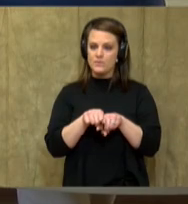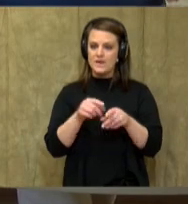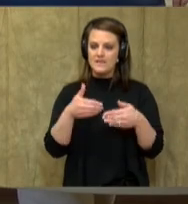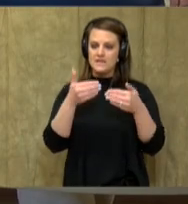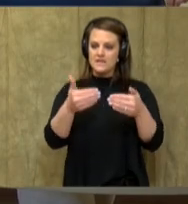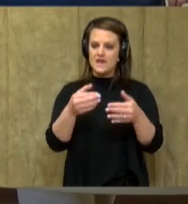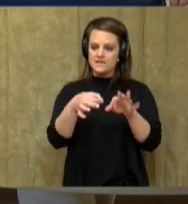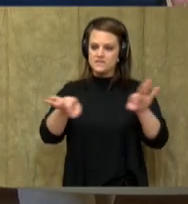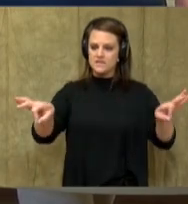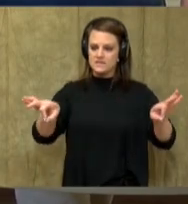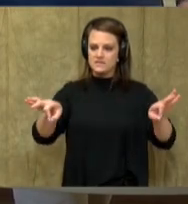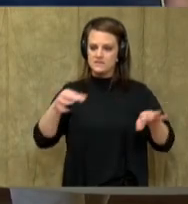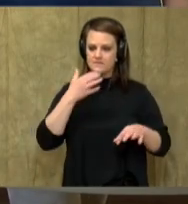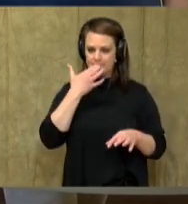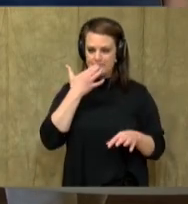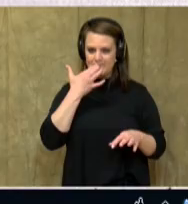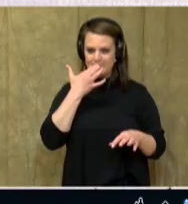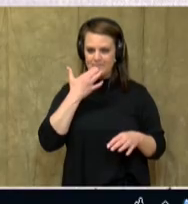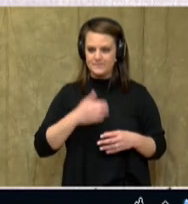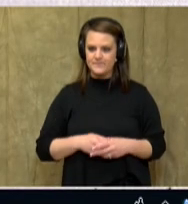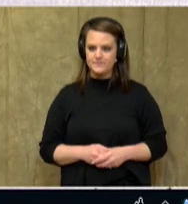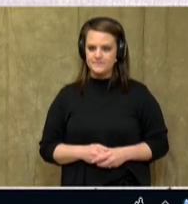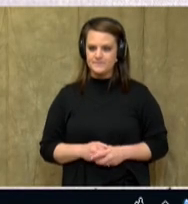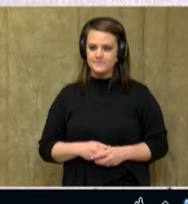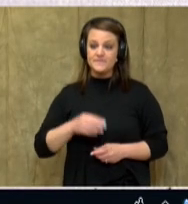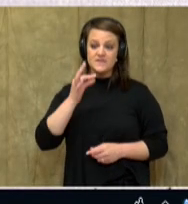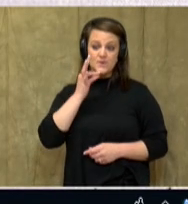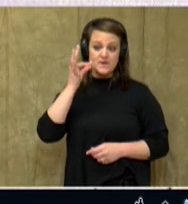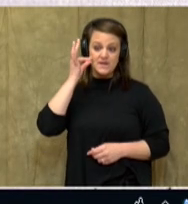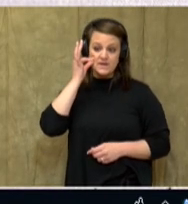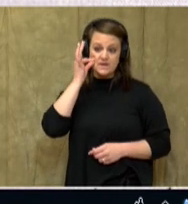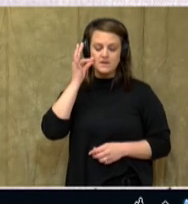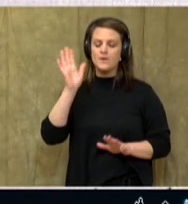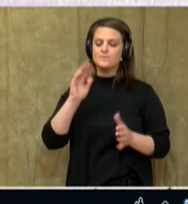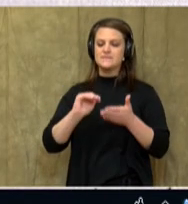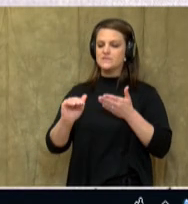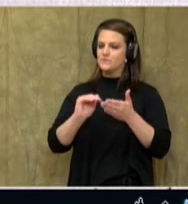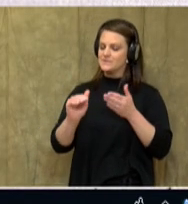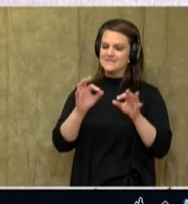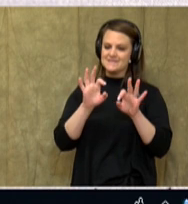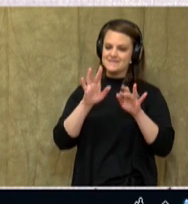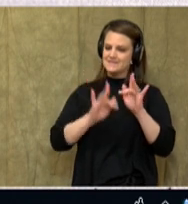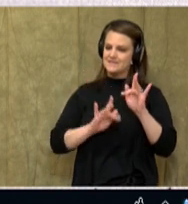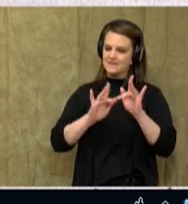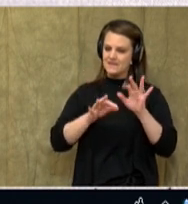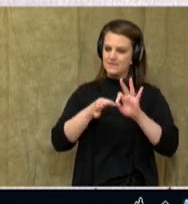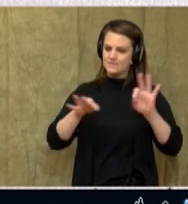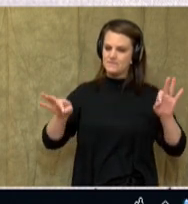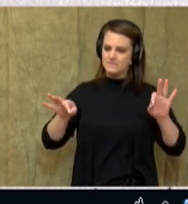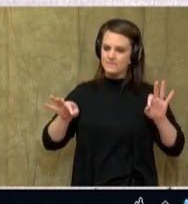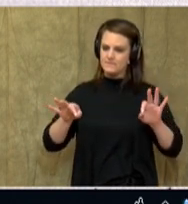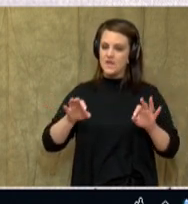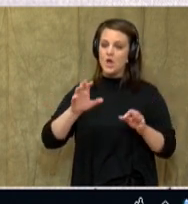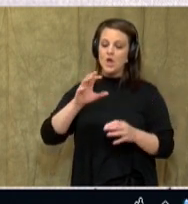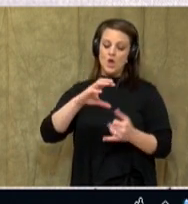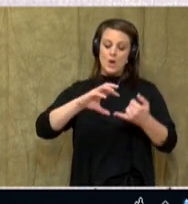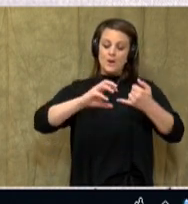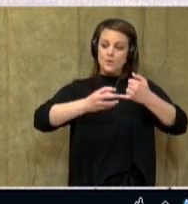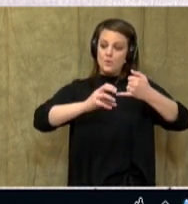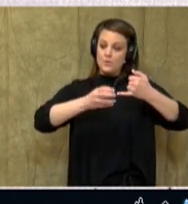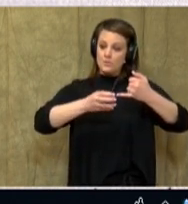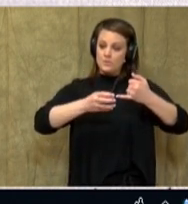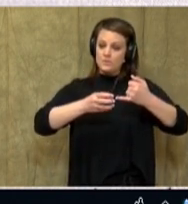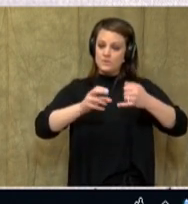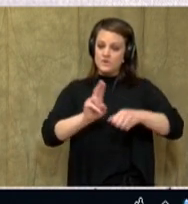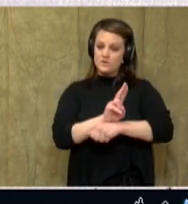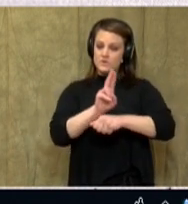sentence that Native Americans made, oh, excuse me, I skipped one, but cranberries were useful